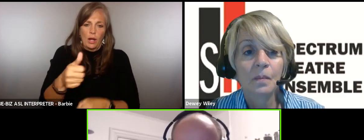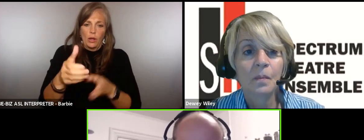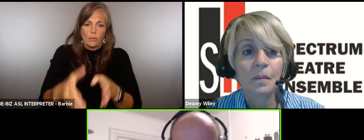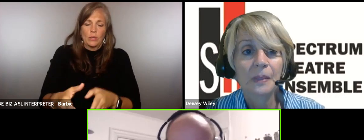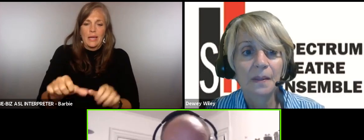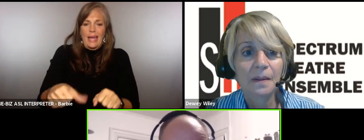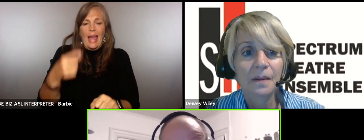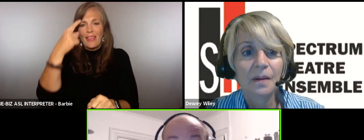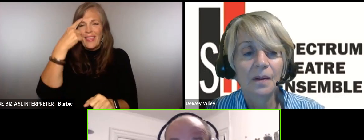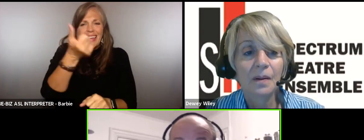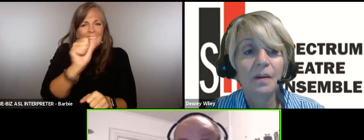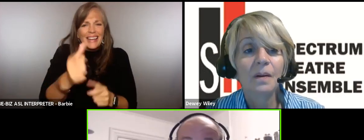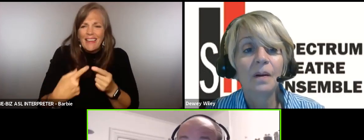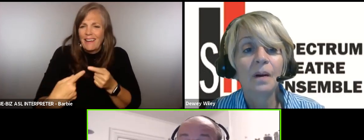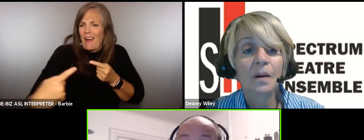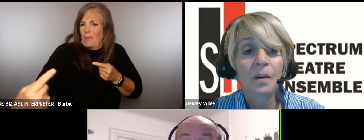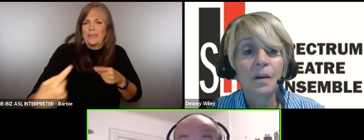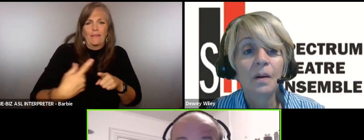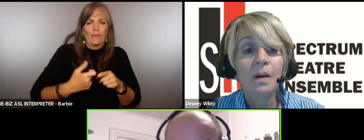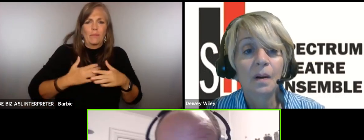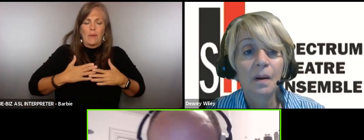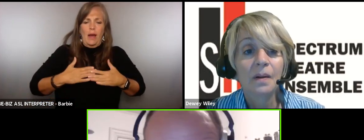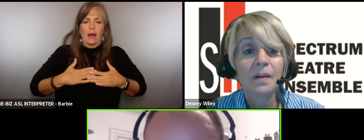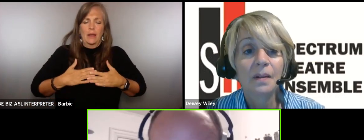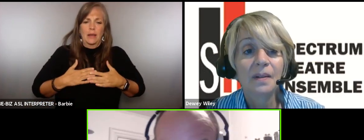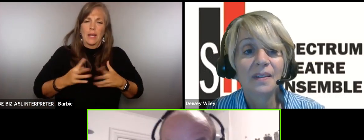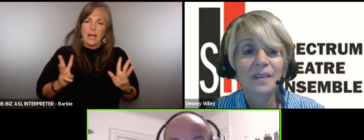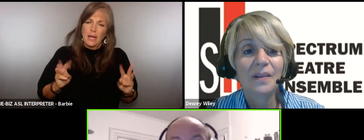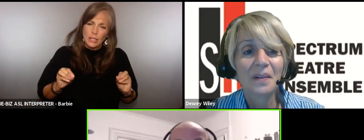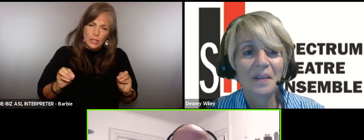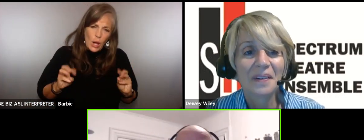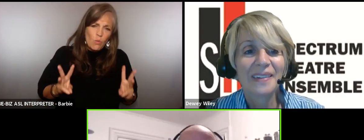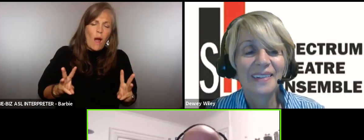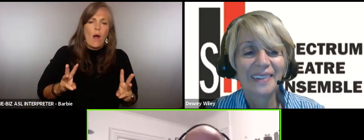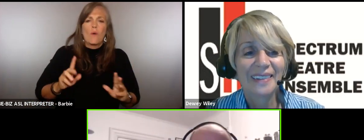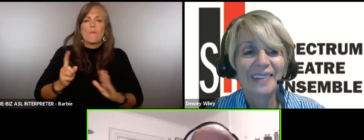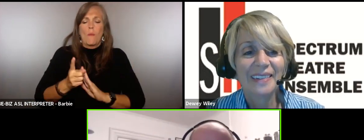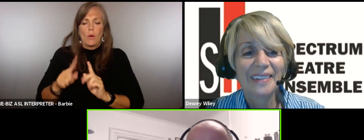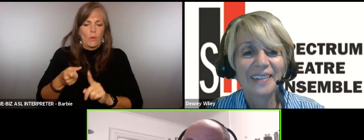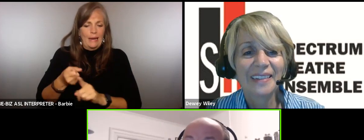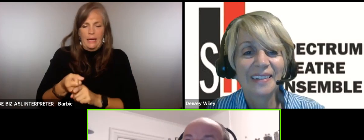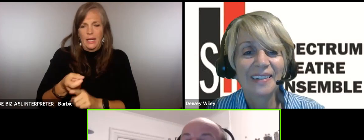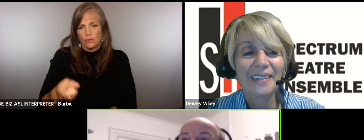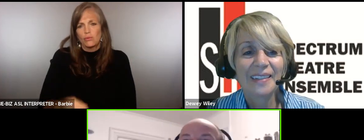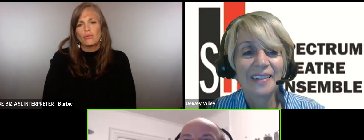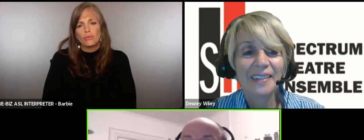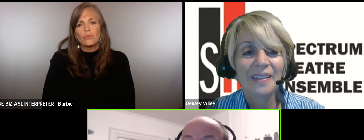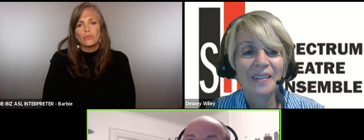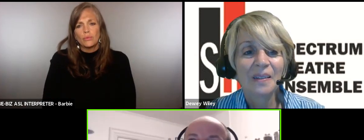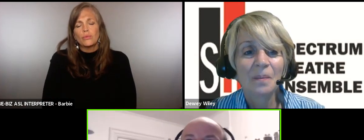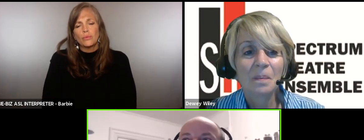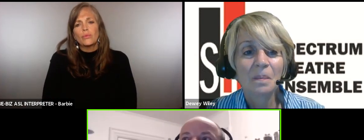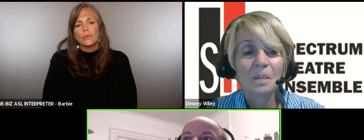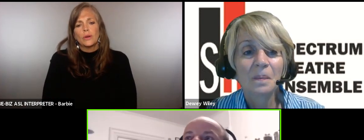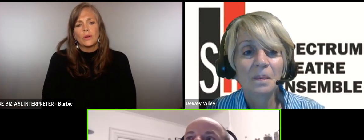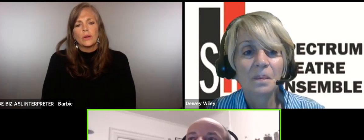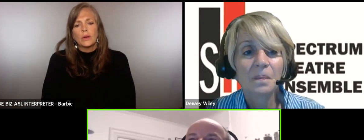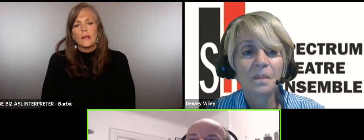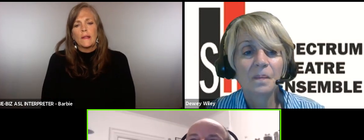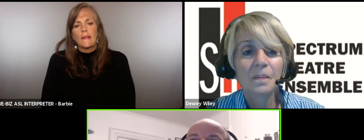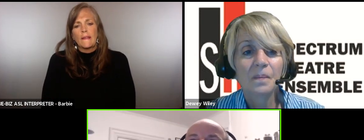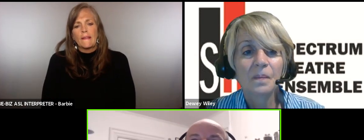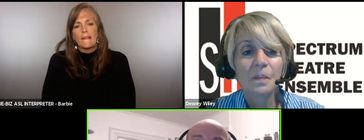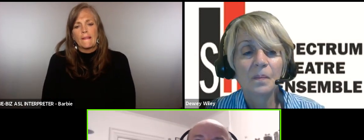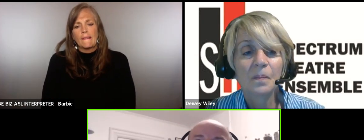anything differently from you it's a real it's a real wow moment when it hits you um and I think also just you know